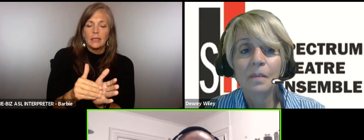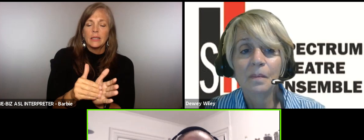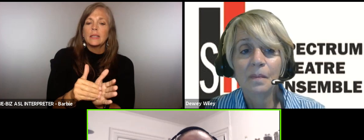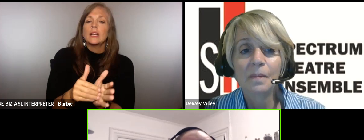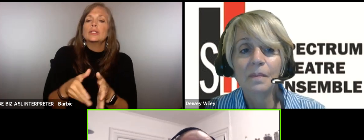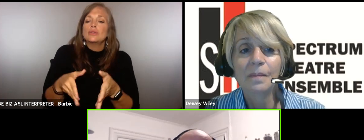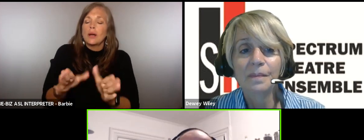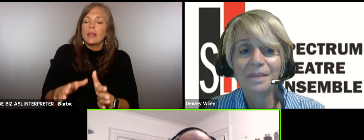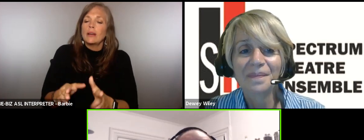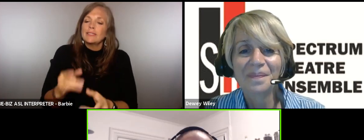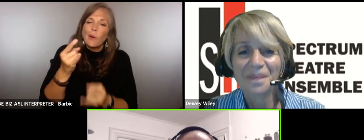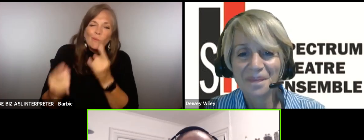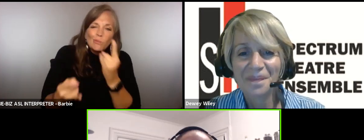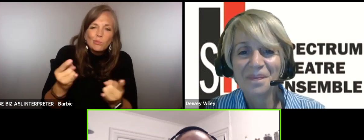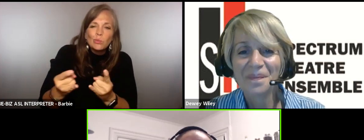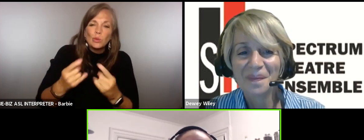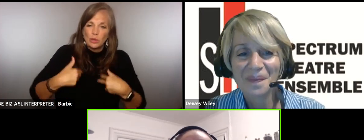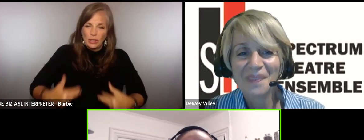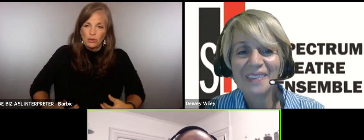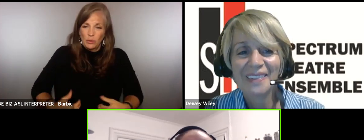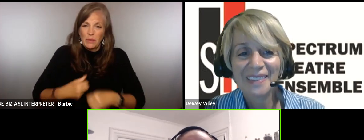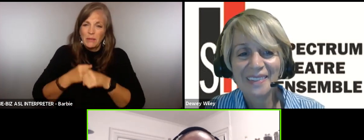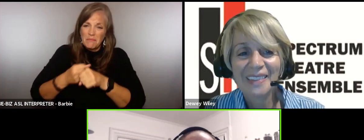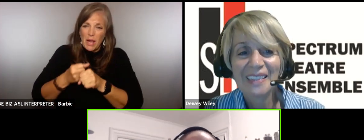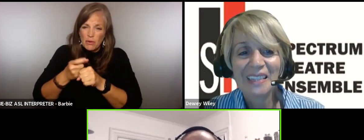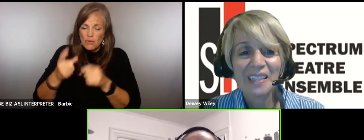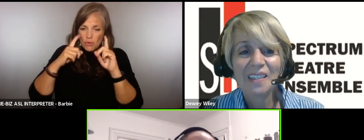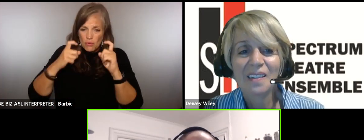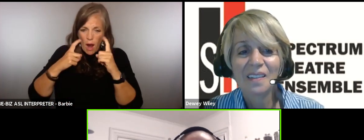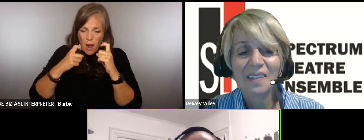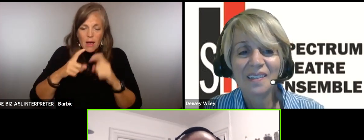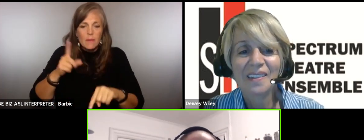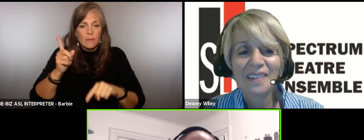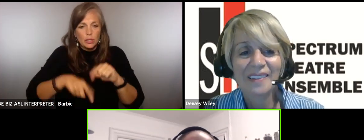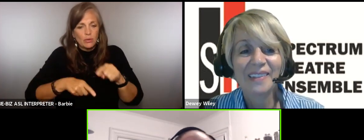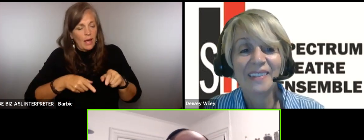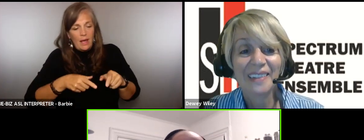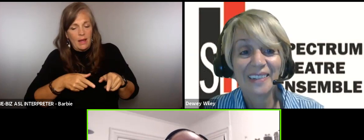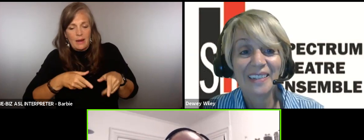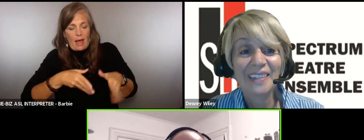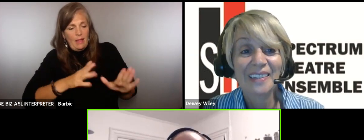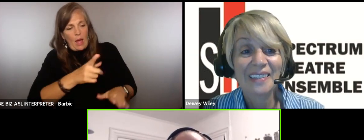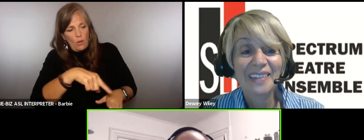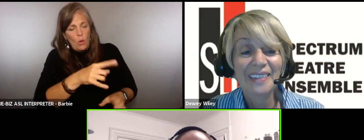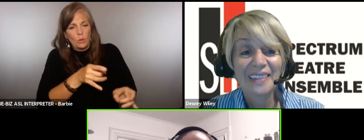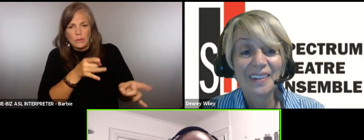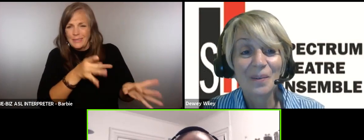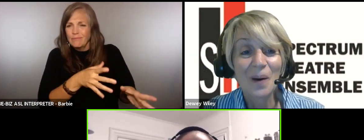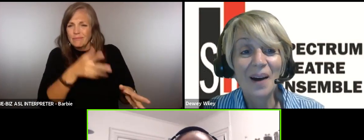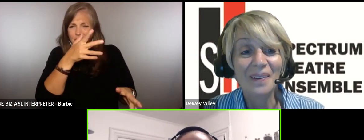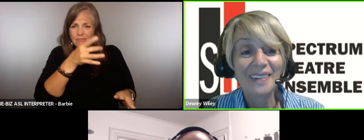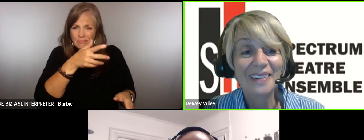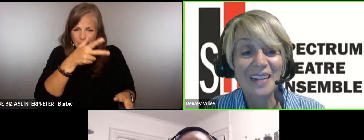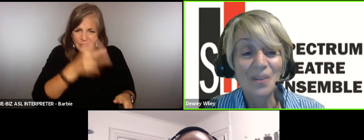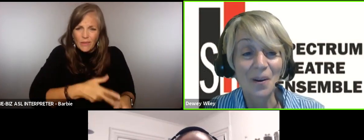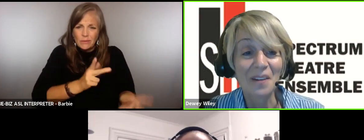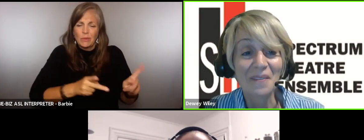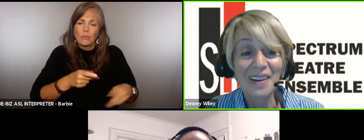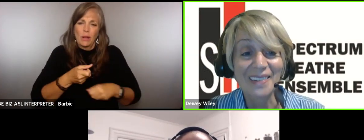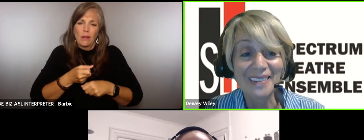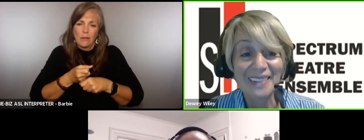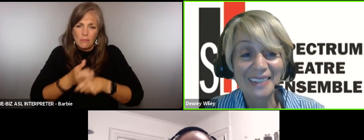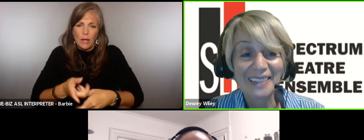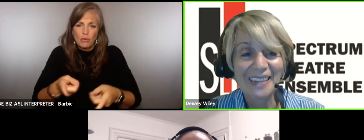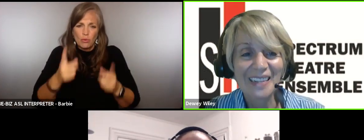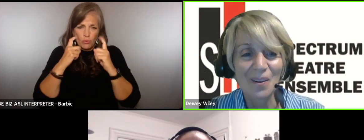you can let good people make you cry but you can't let horrible people make you cry just try not to wow that's great